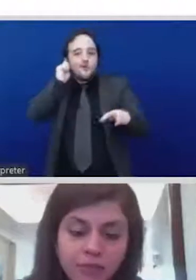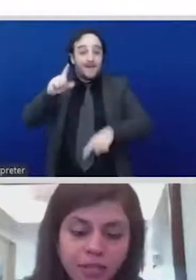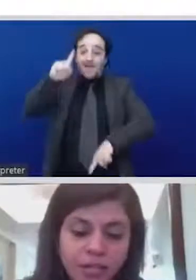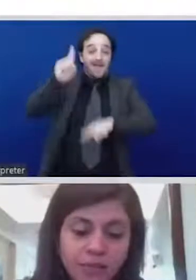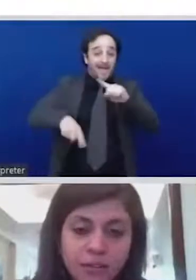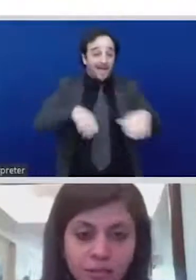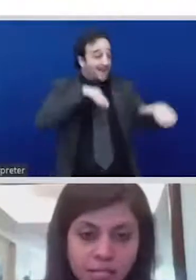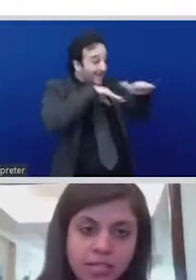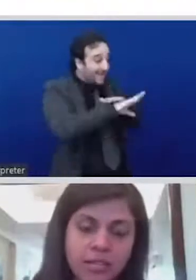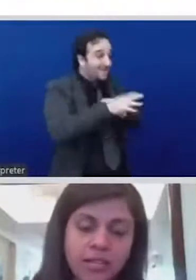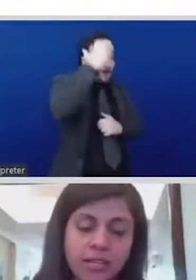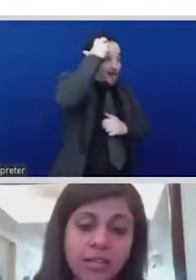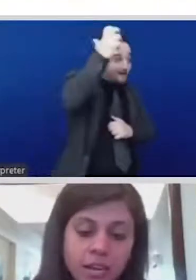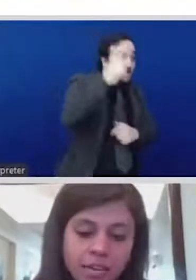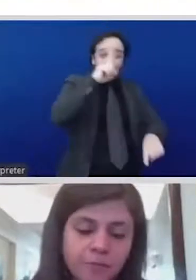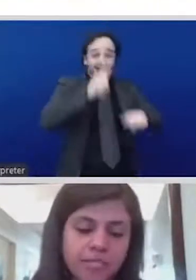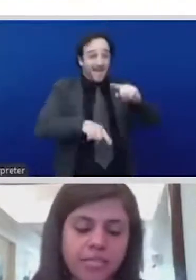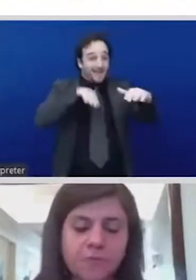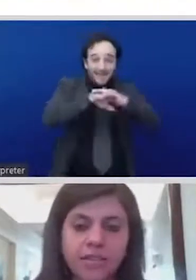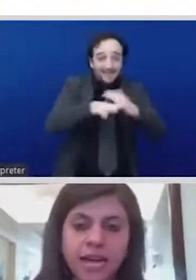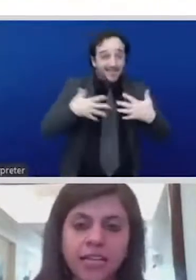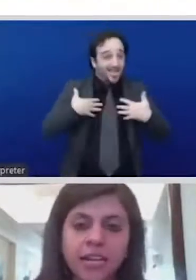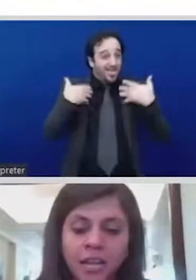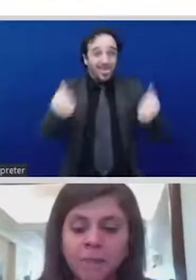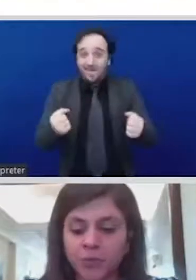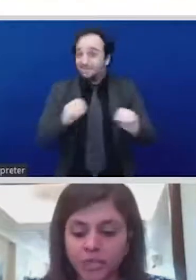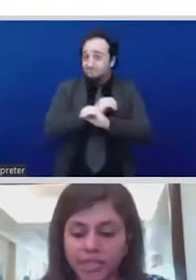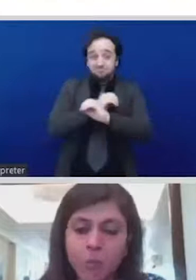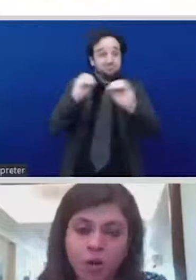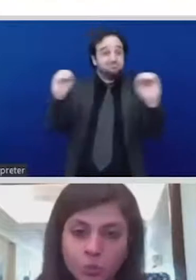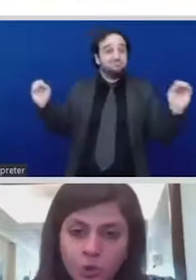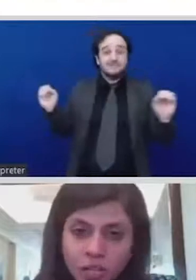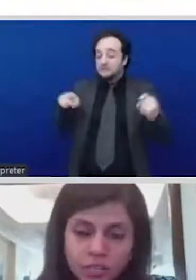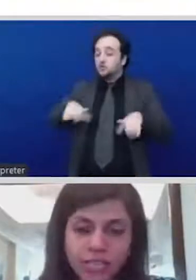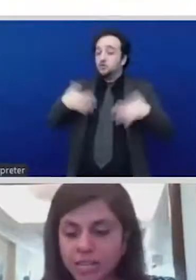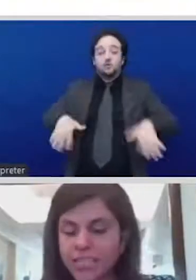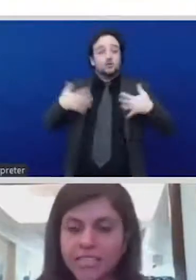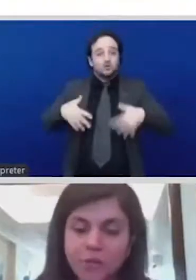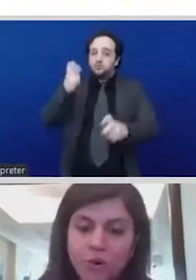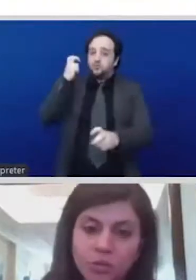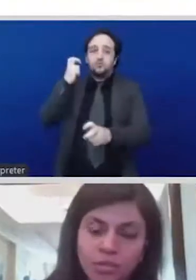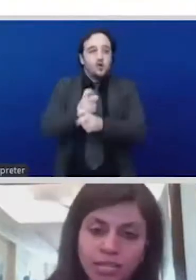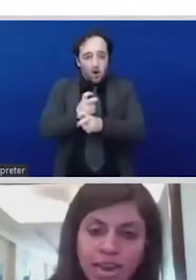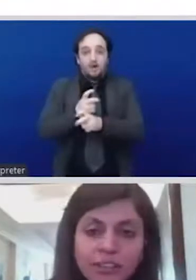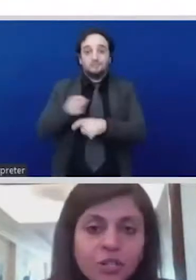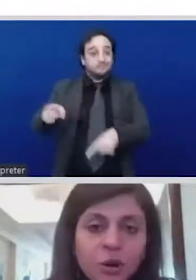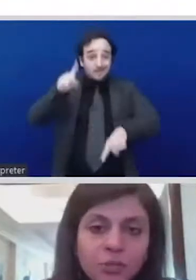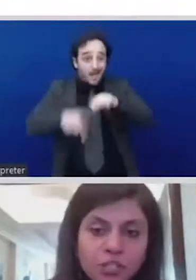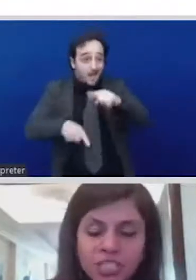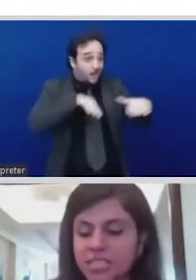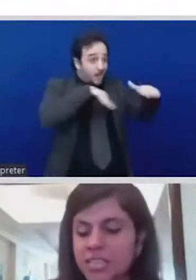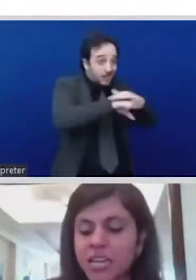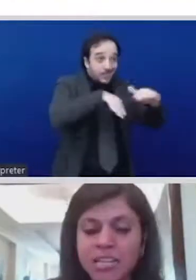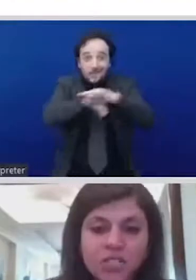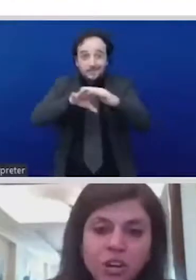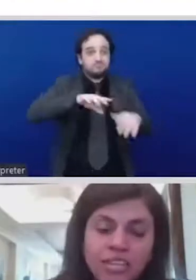we had visited and in our experience has been that they want to work there are these they want to and livelihood opportunities